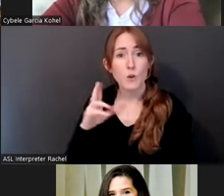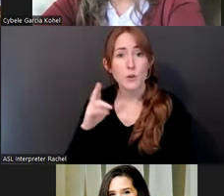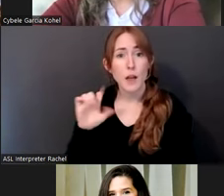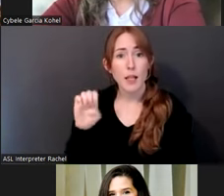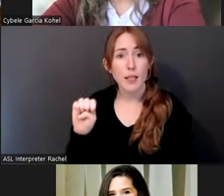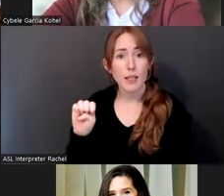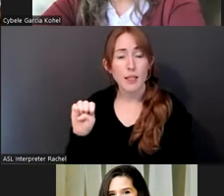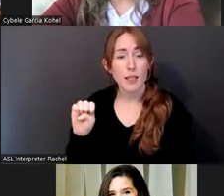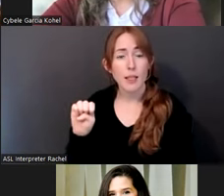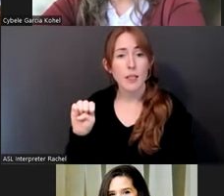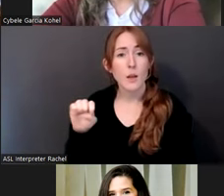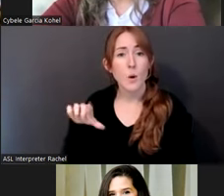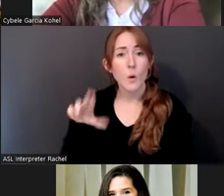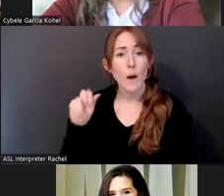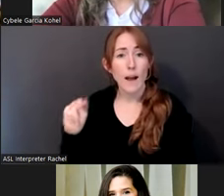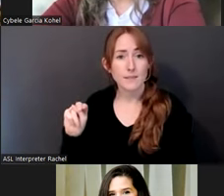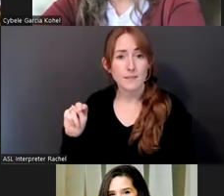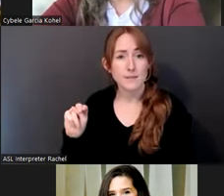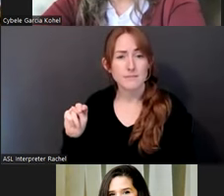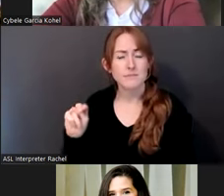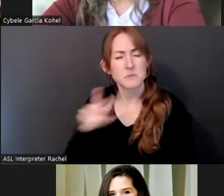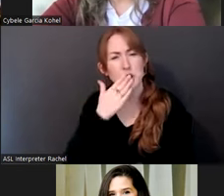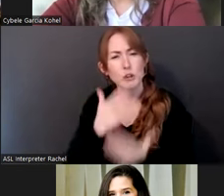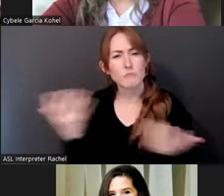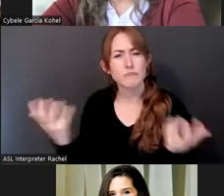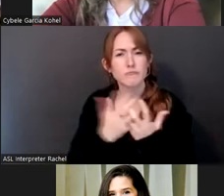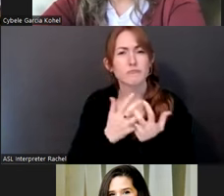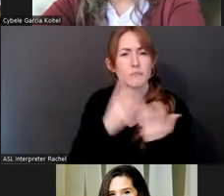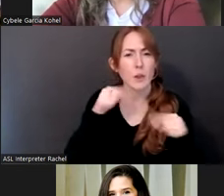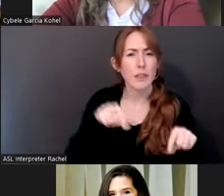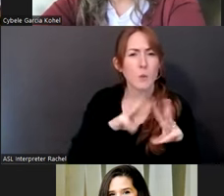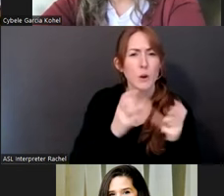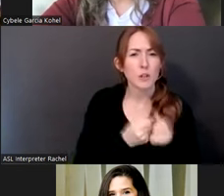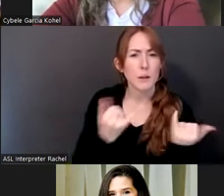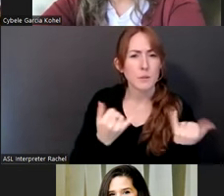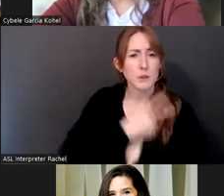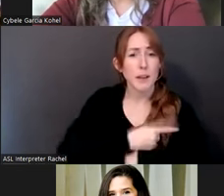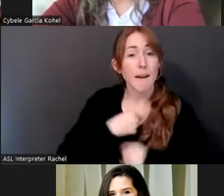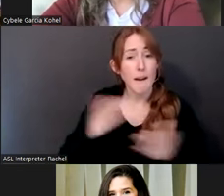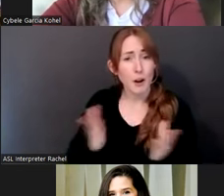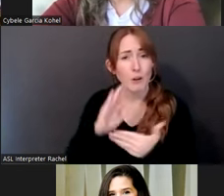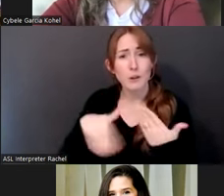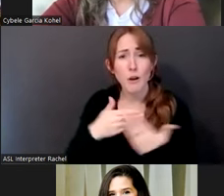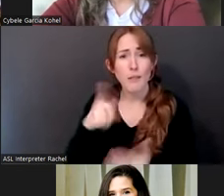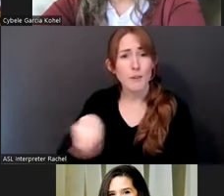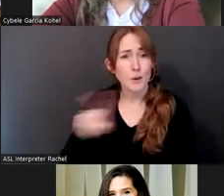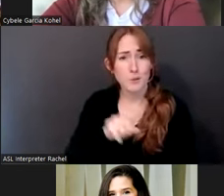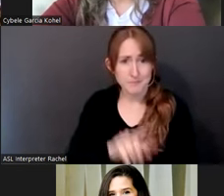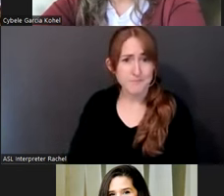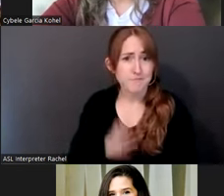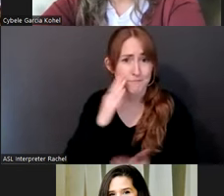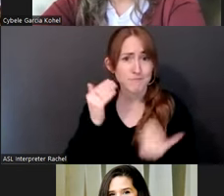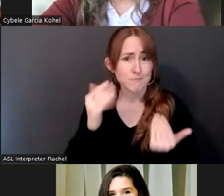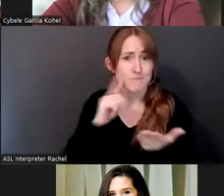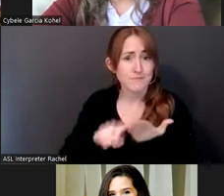complement our workshop today. So definitely encourage all of you to check it out. Thank you, Fanny, for recommending Mark